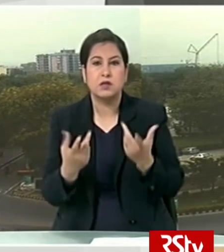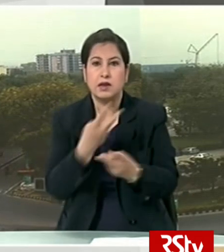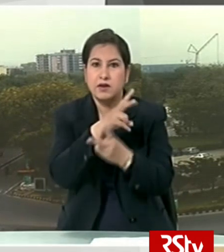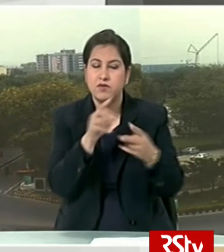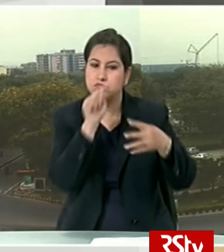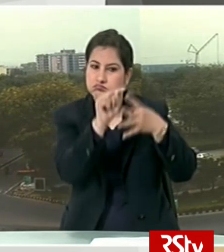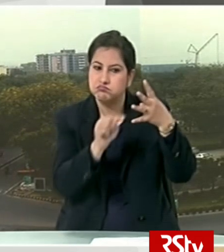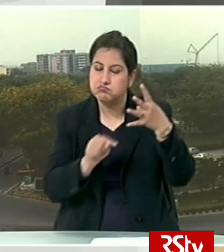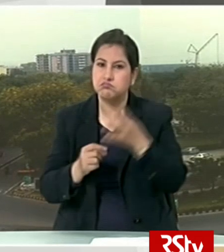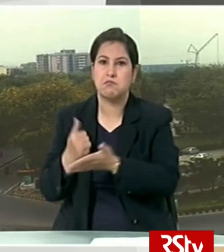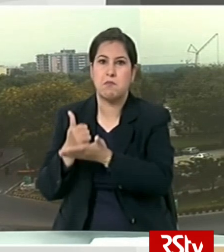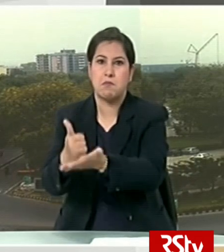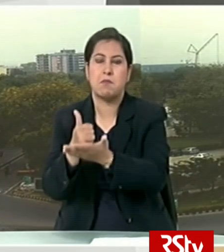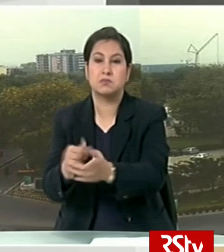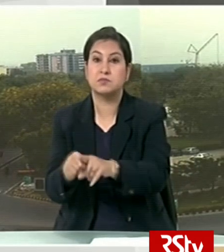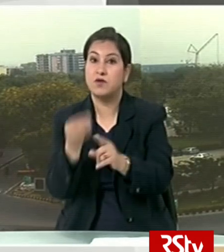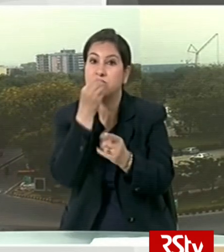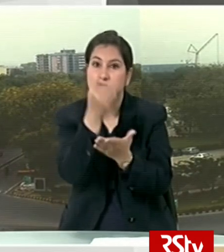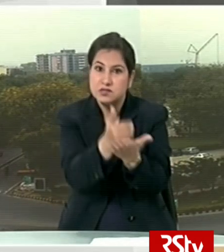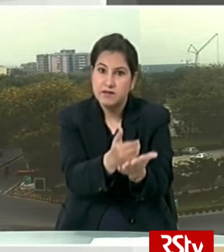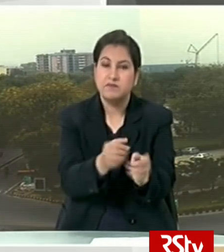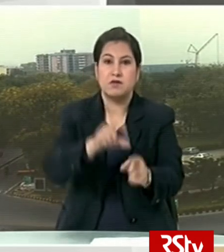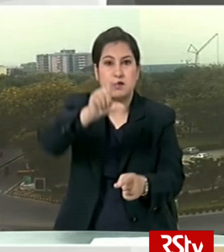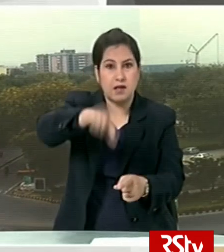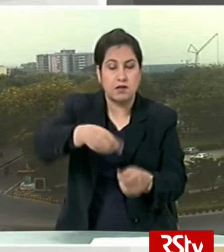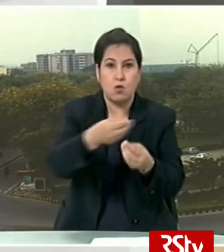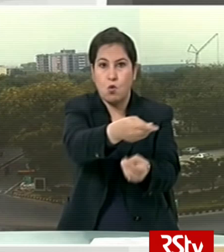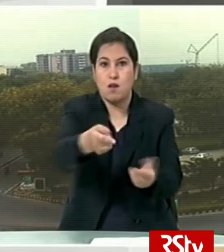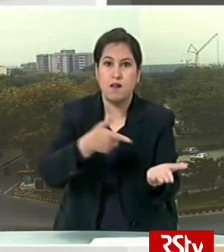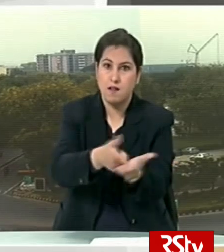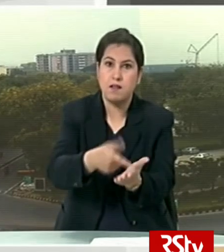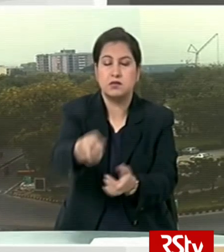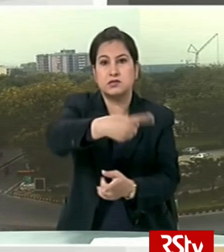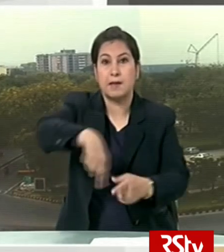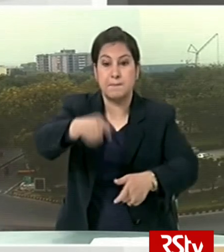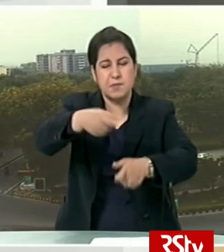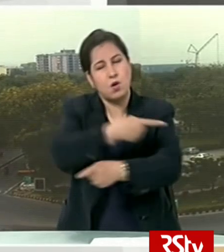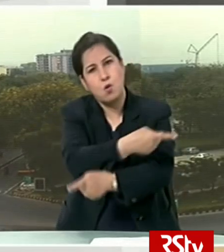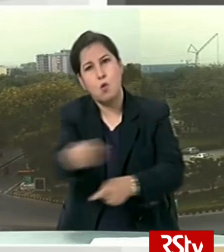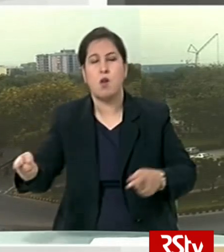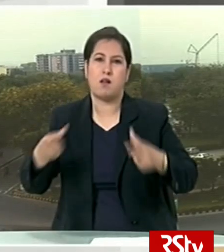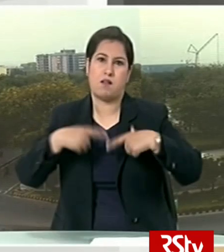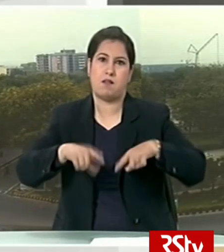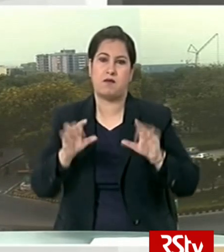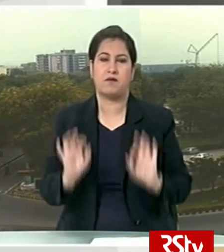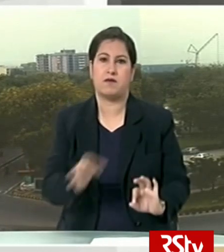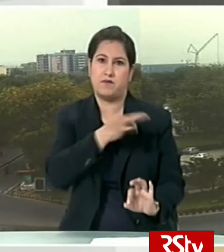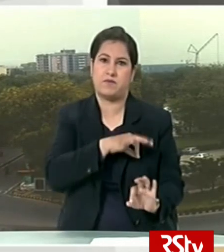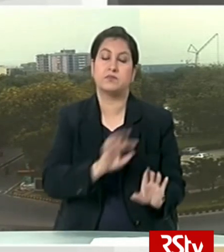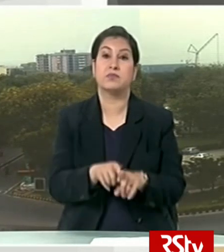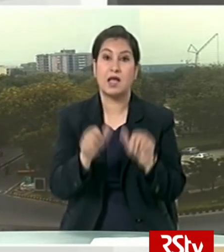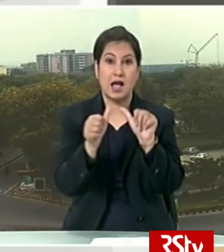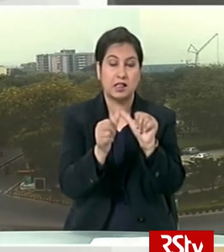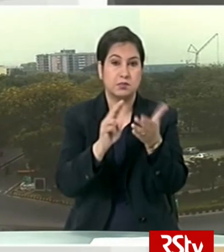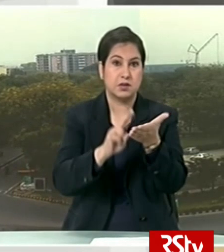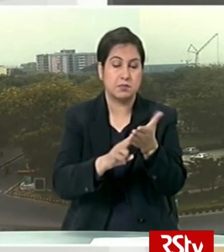of progressive measures and will boost food security credit to farmers as well as street vendors the atmanirbhubharat package